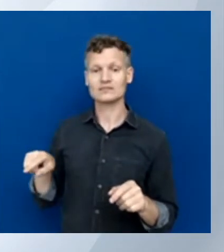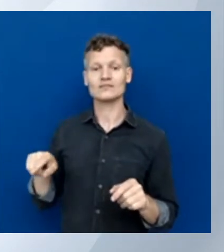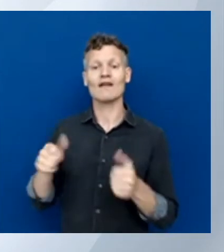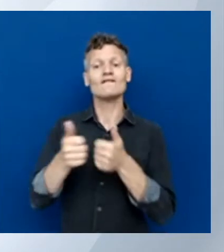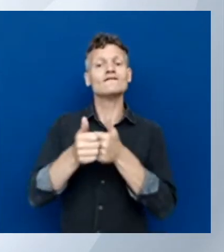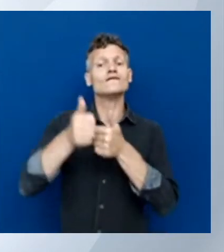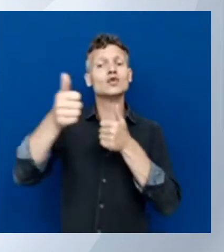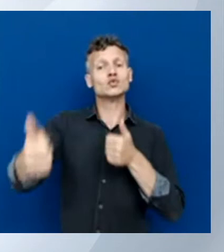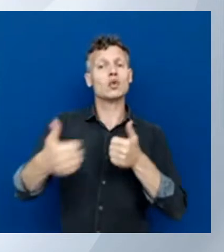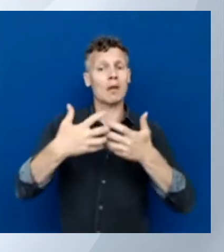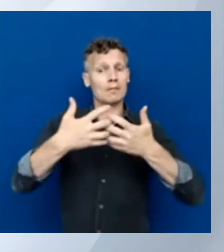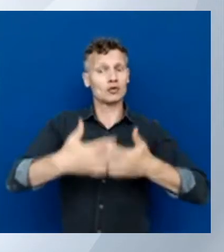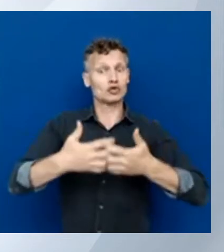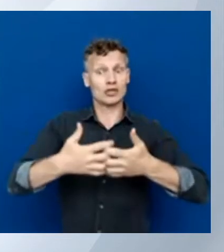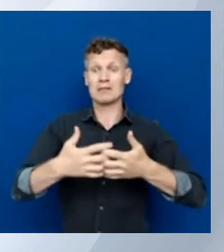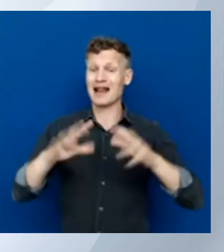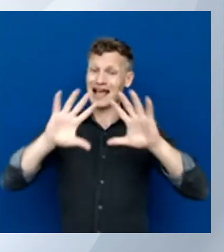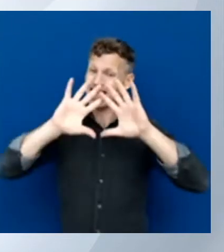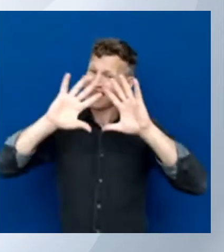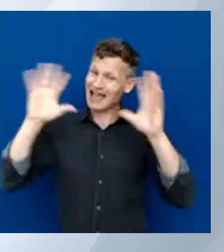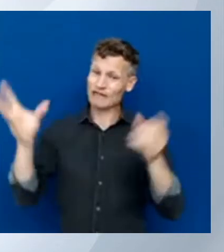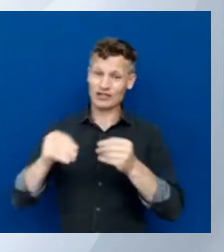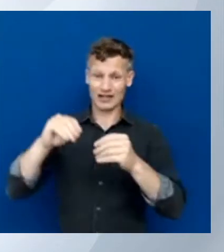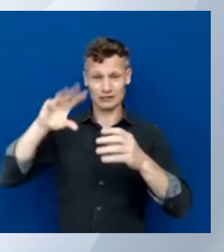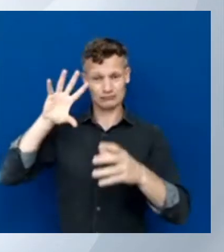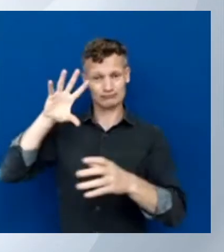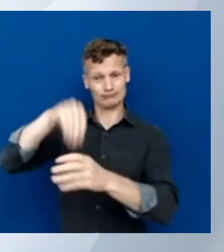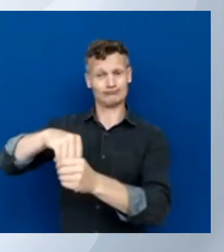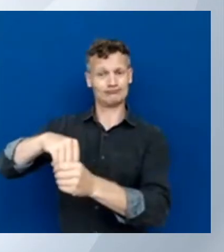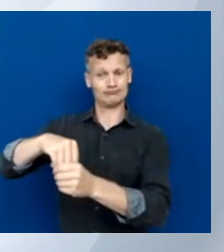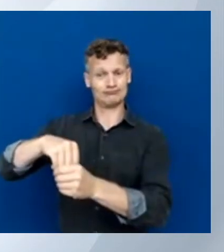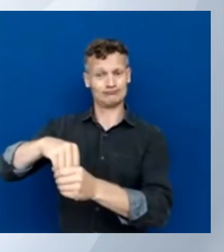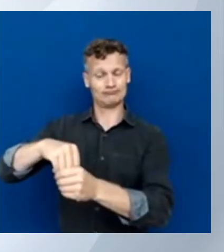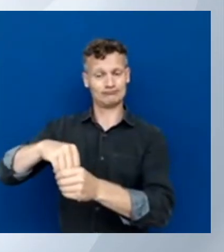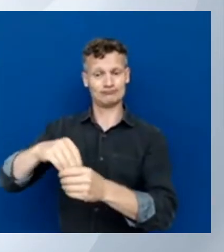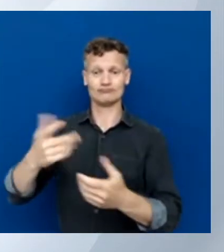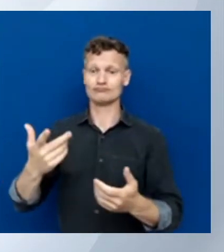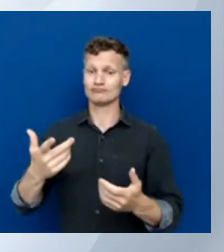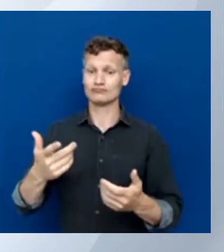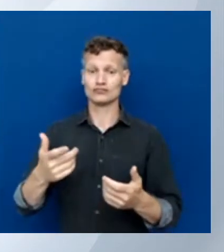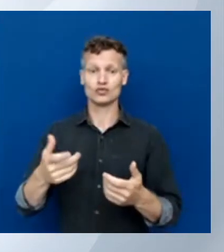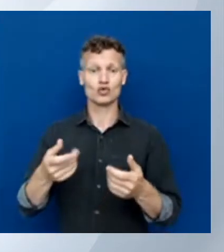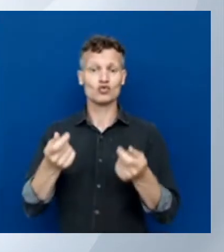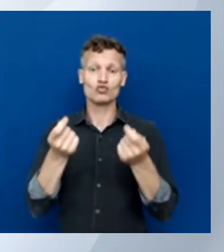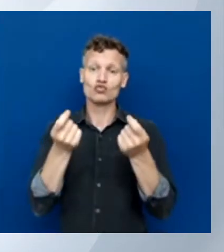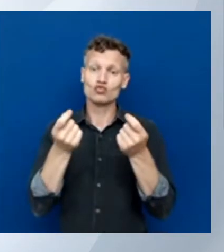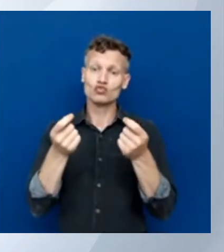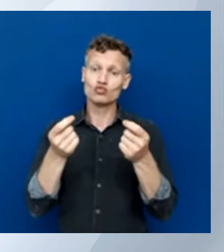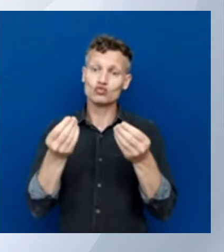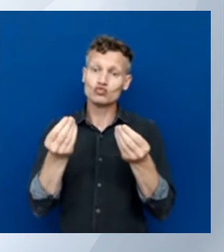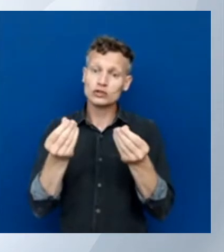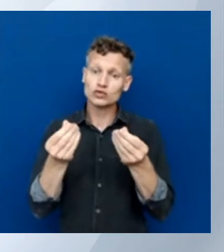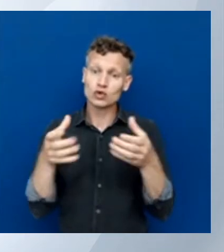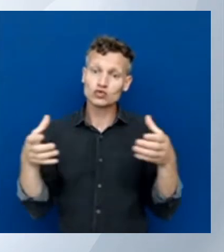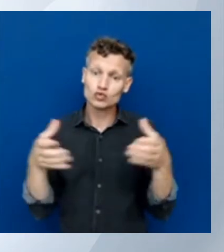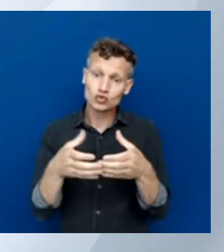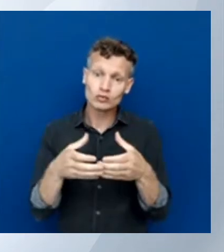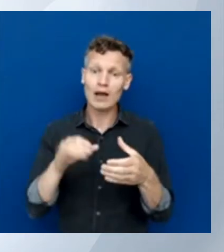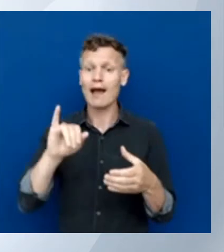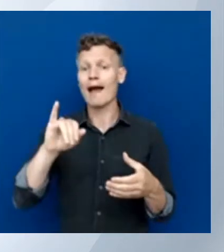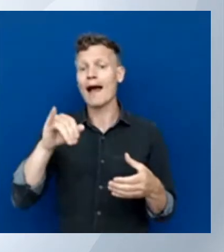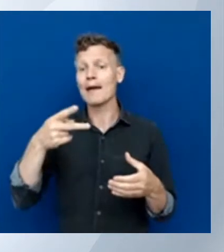a virtual machine, a resource group, it needs a subnet for a virtual network, needs a public IP address, a network interface.